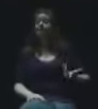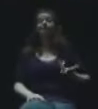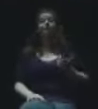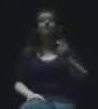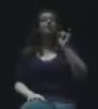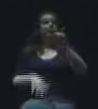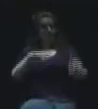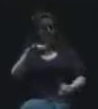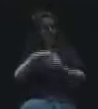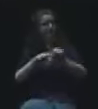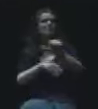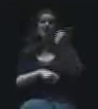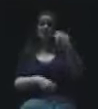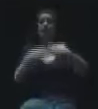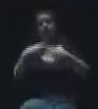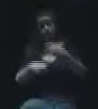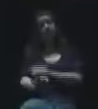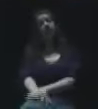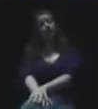that brings up another issue.